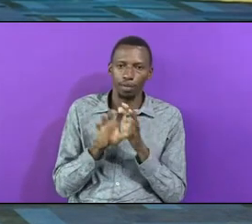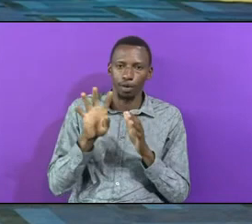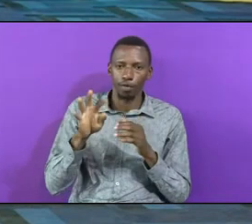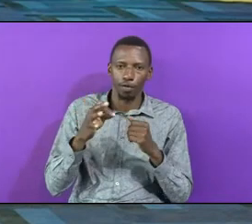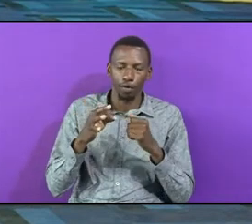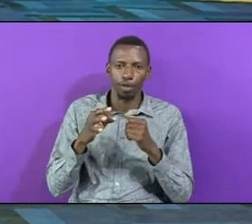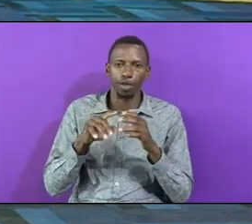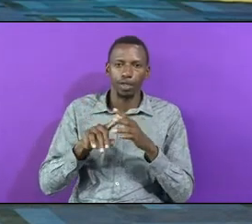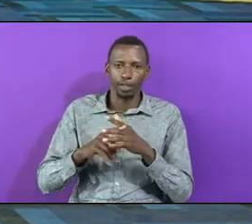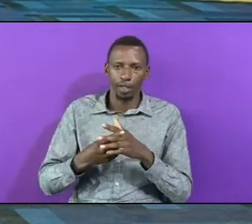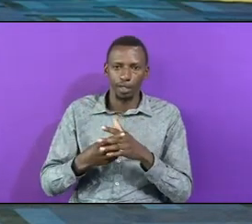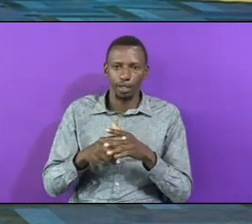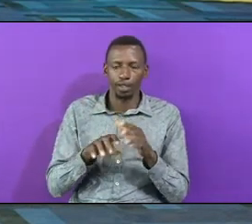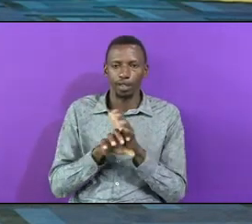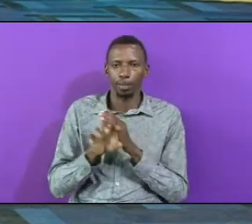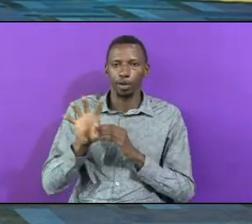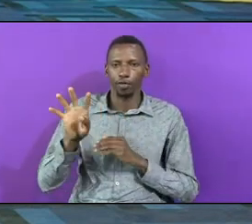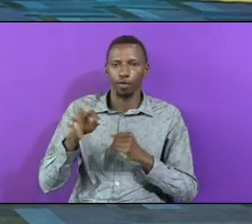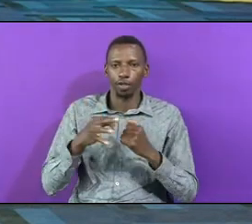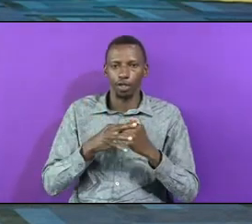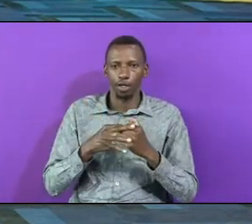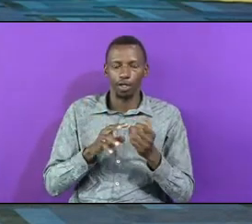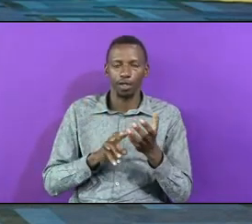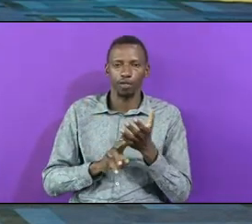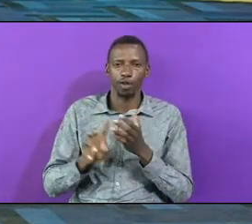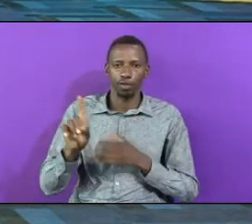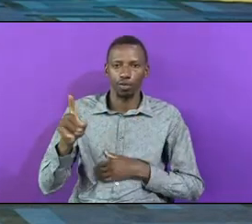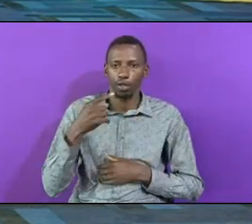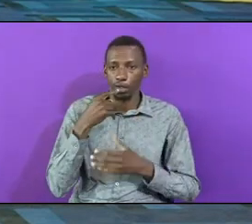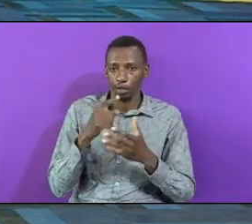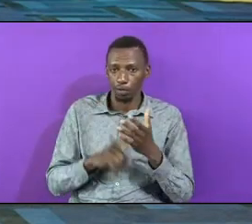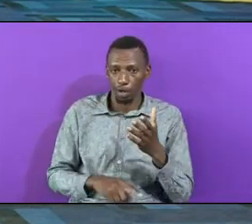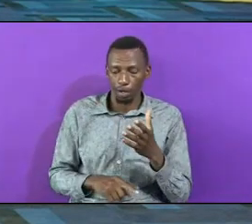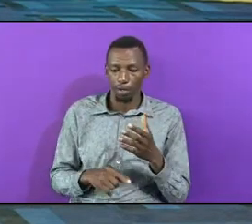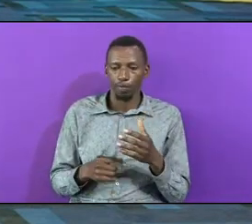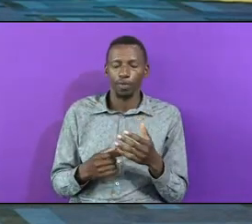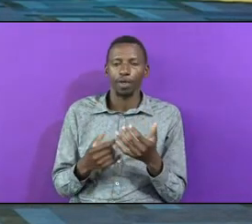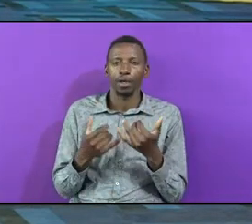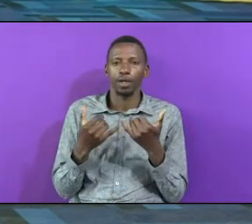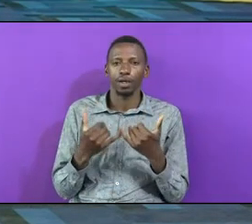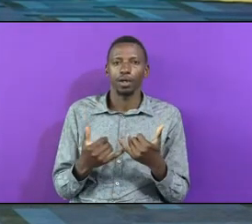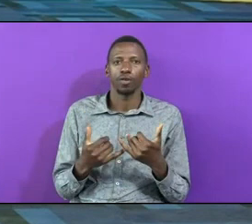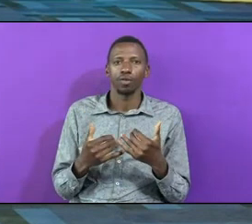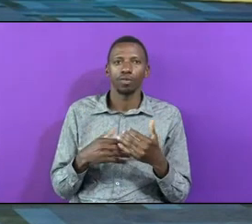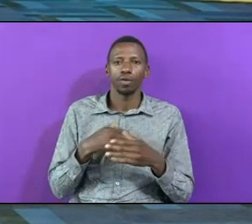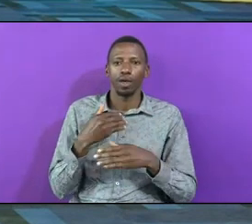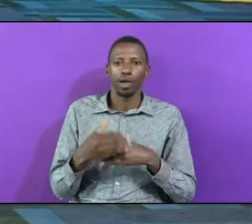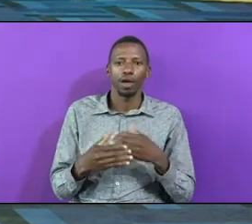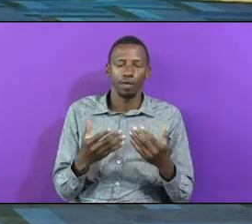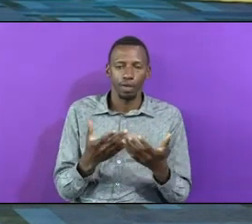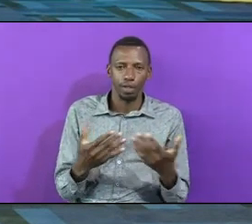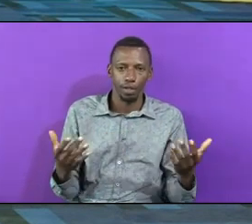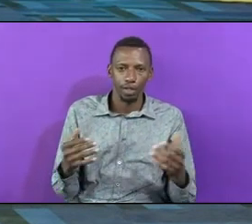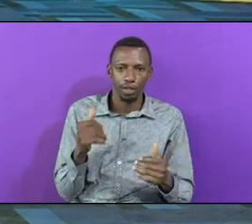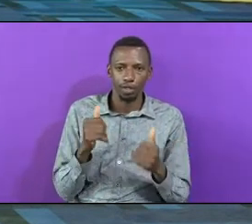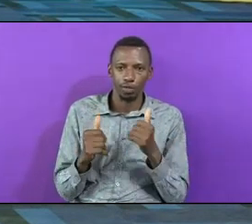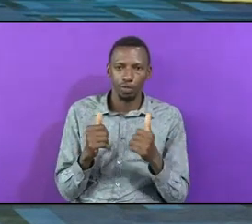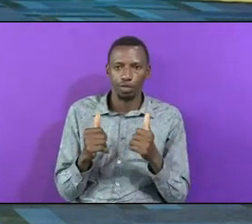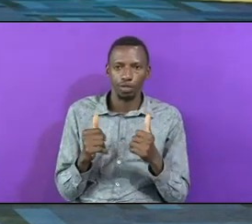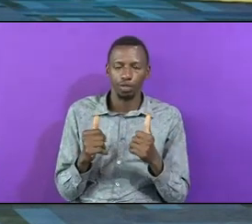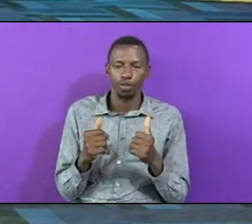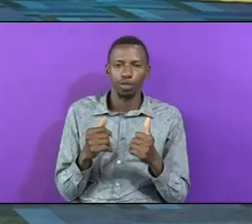Genesis Chapter 48 Says Now It Came To Pass After These Things That Joseph Was Told